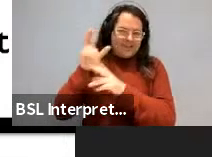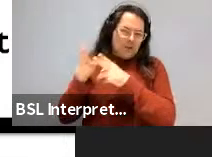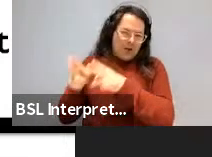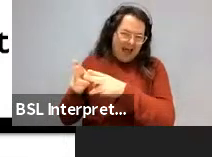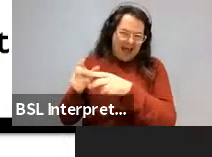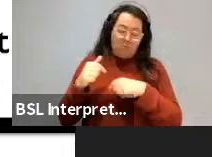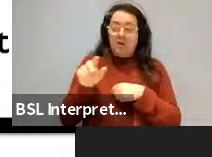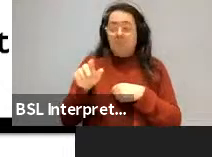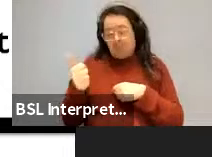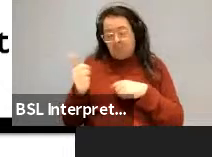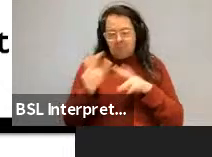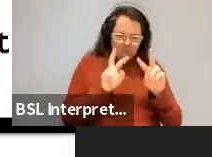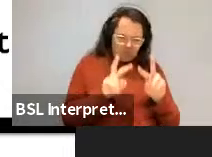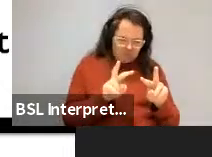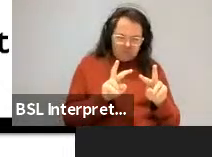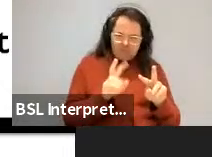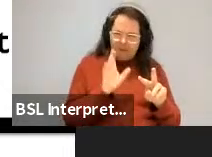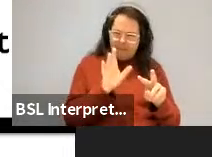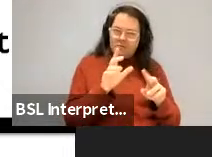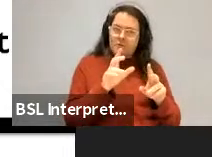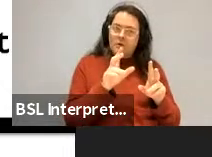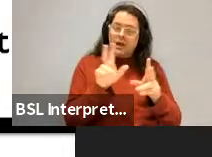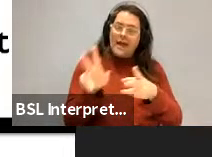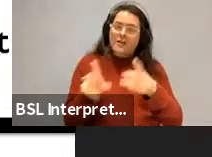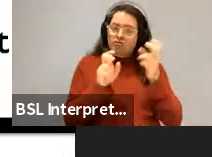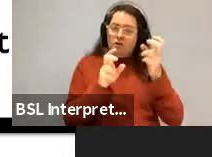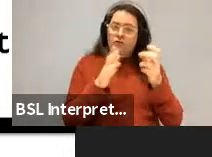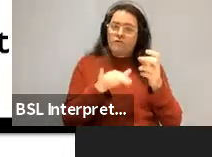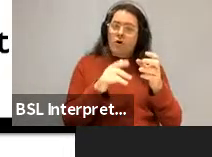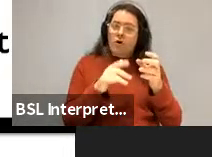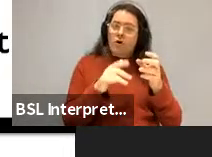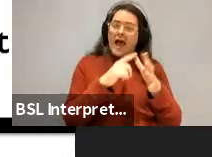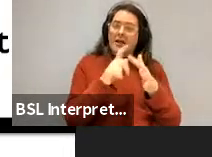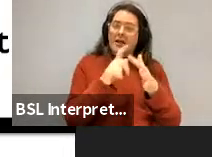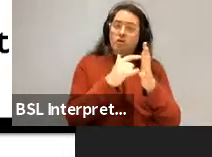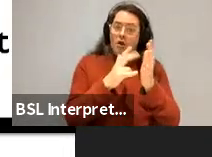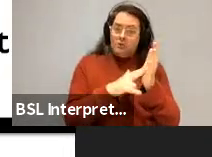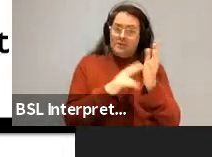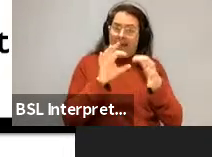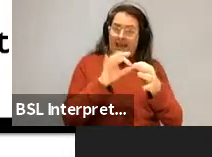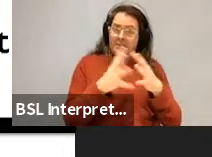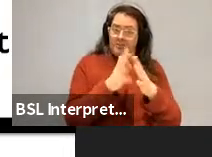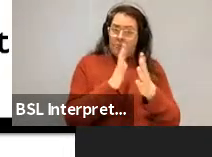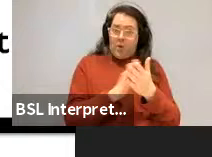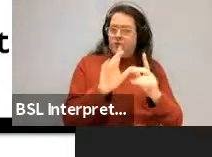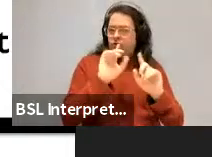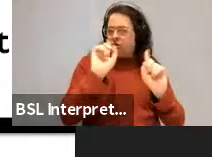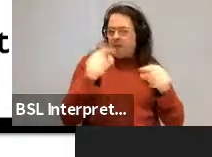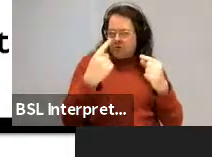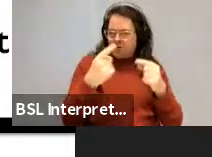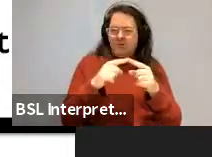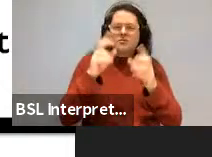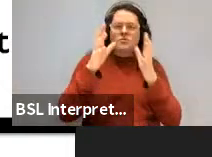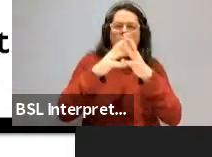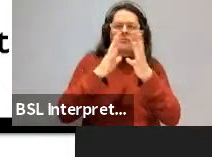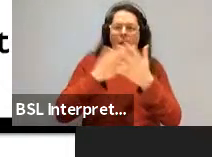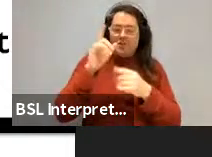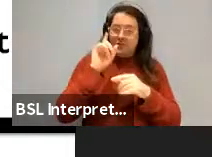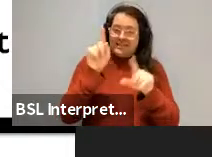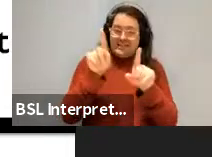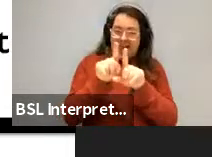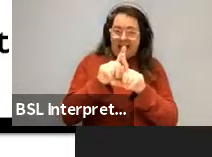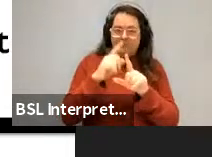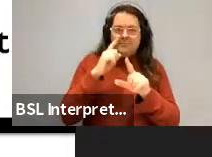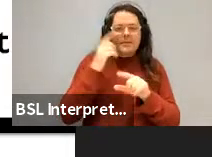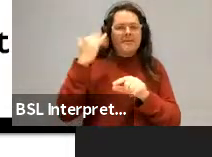find extraction from part of an adjunct is bad in a WH question. There's, there's an interaction here. It's the same interaction, kind of the same interaction we've